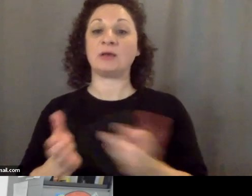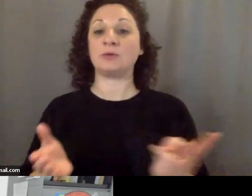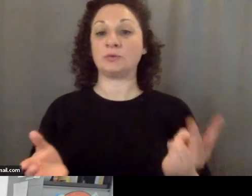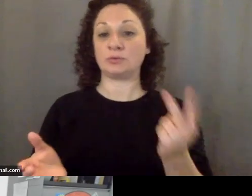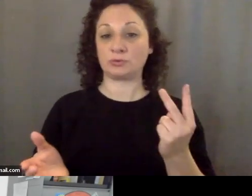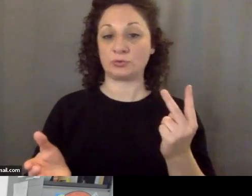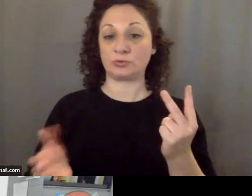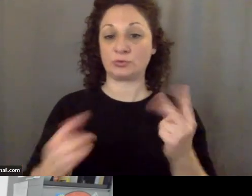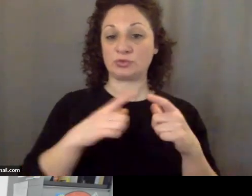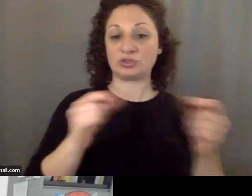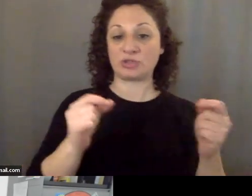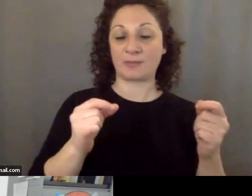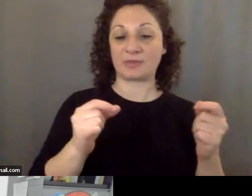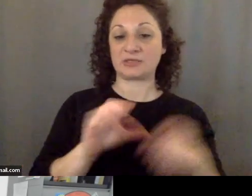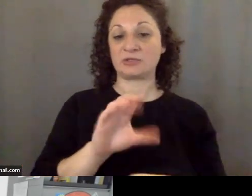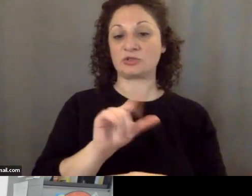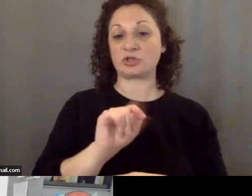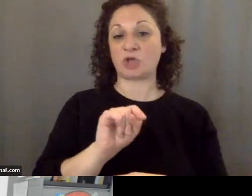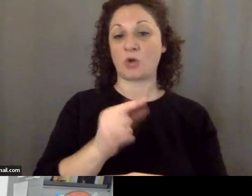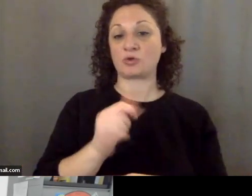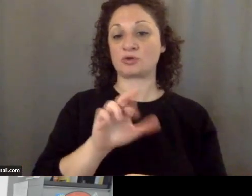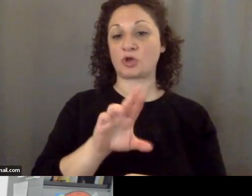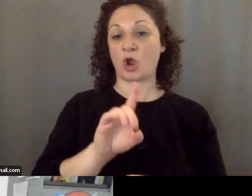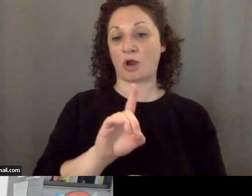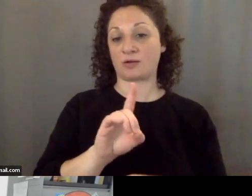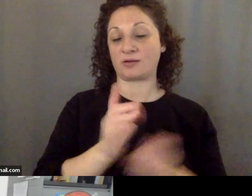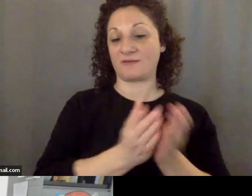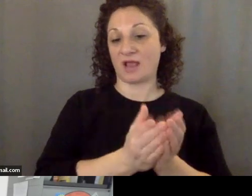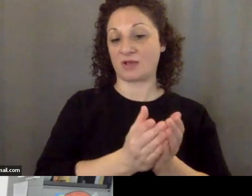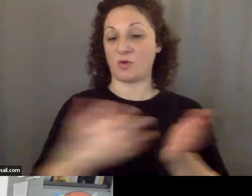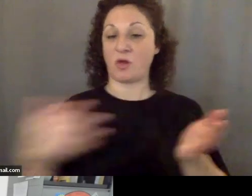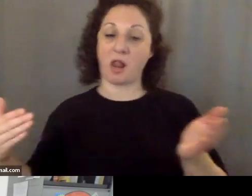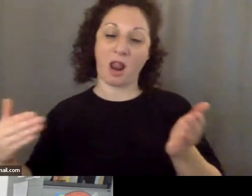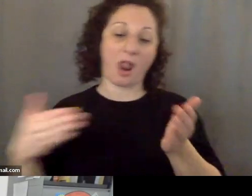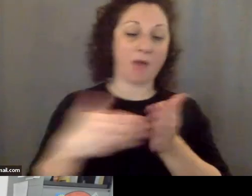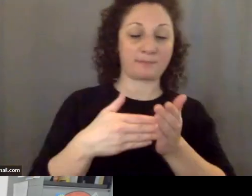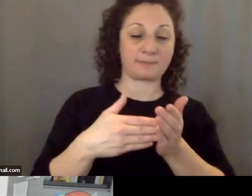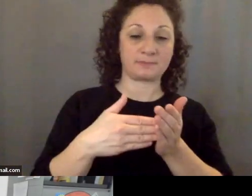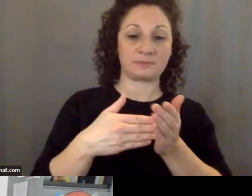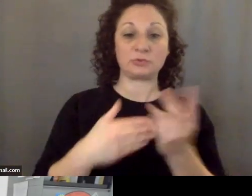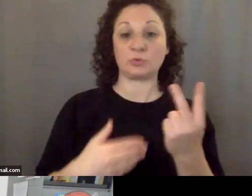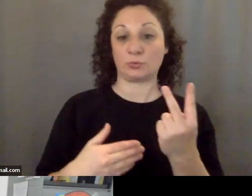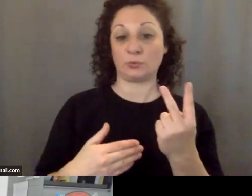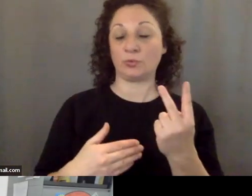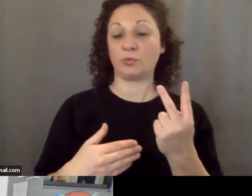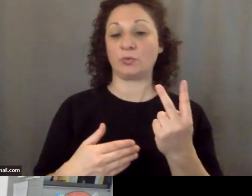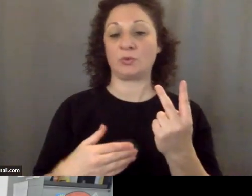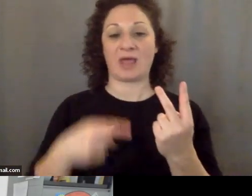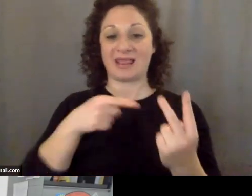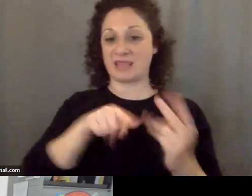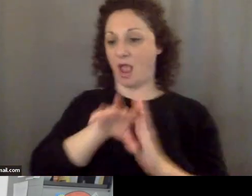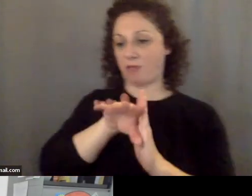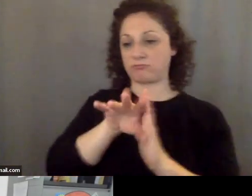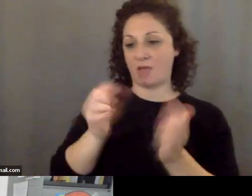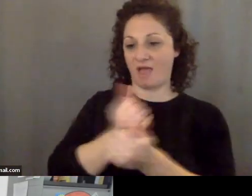Japanese Coast Guard vessels. And the Japanese caught the whole thing on videotape. There's no you know